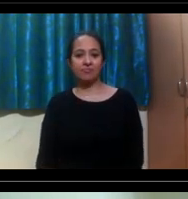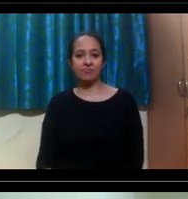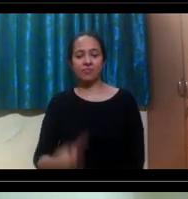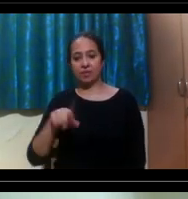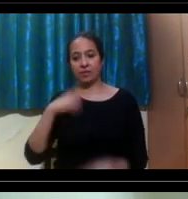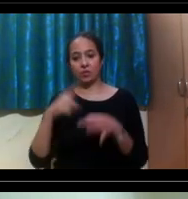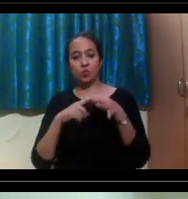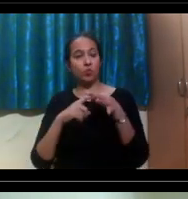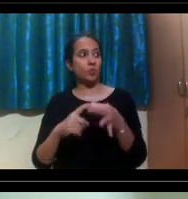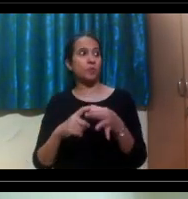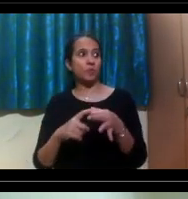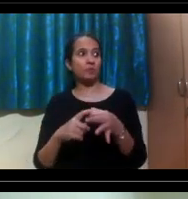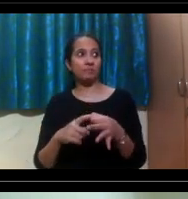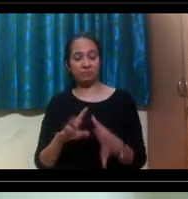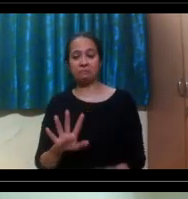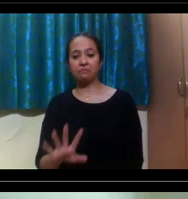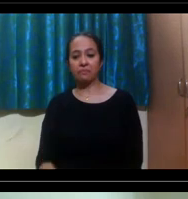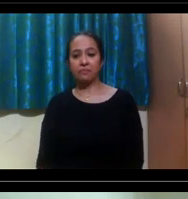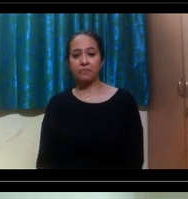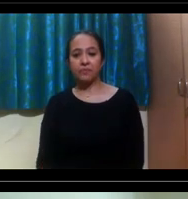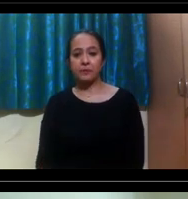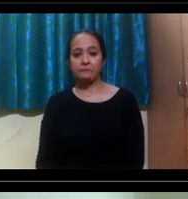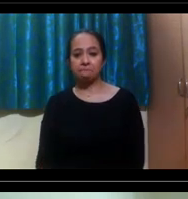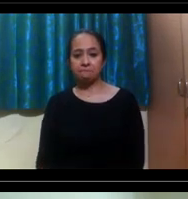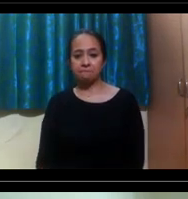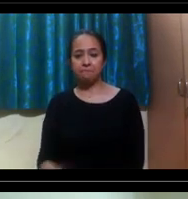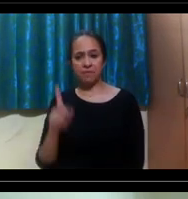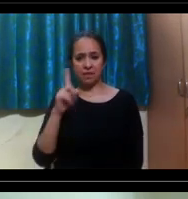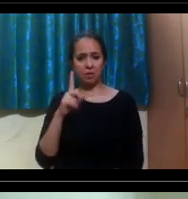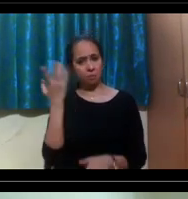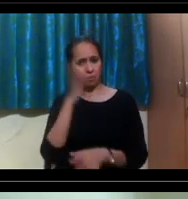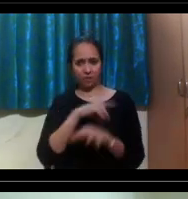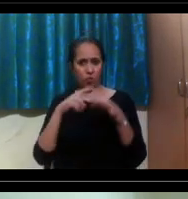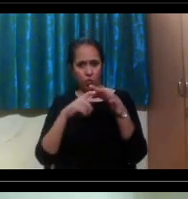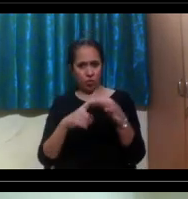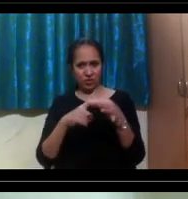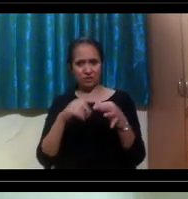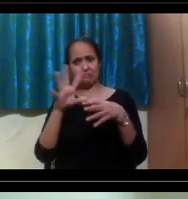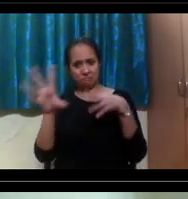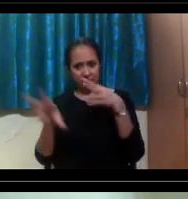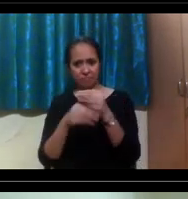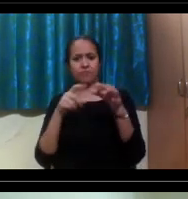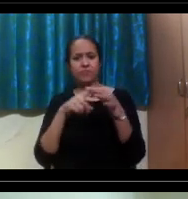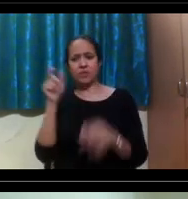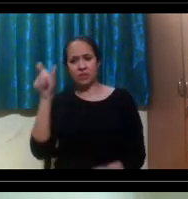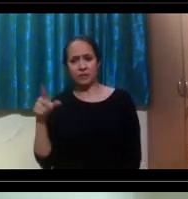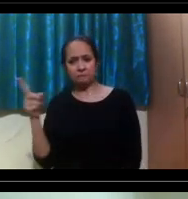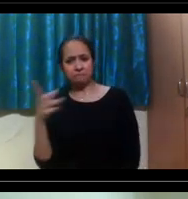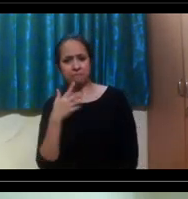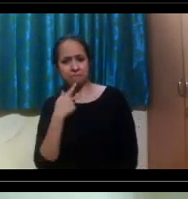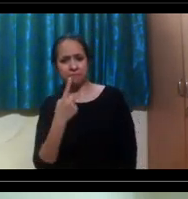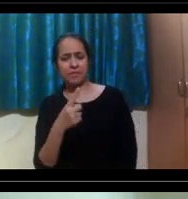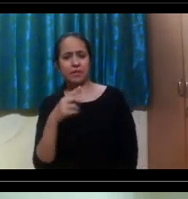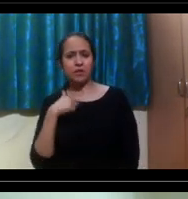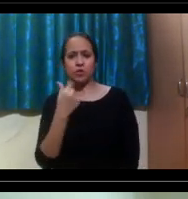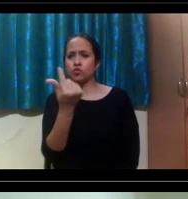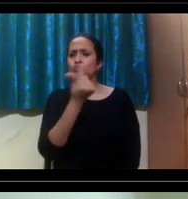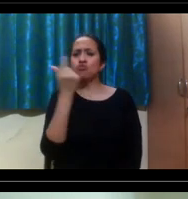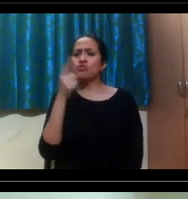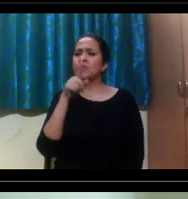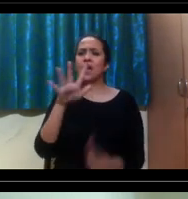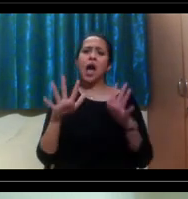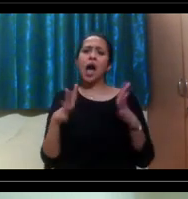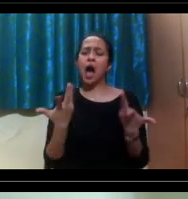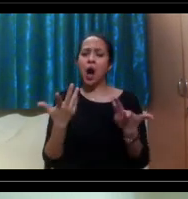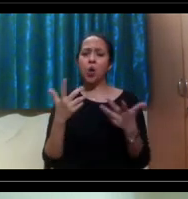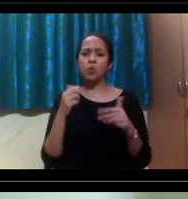question is kind of a follow-up question to what I just asked. Um, someone wants to know that, um, how does a university go about assigning